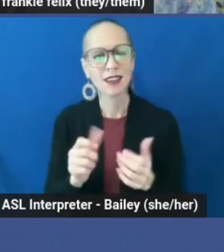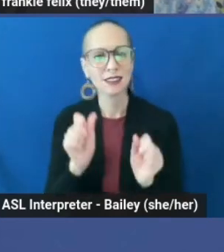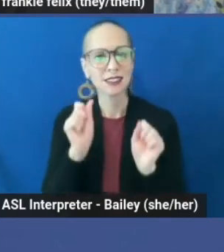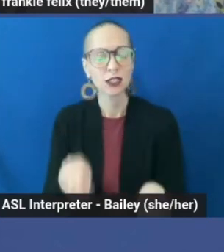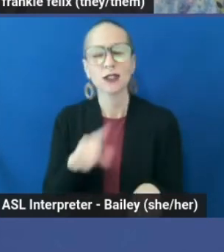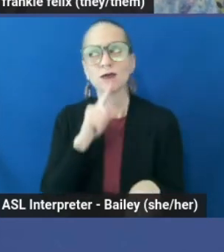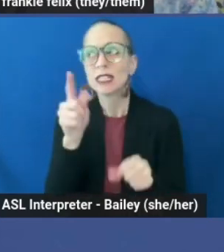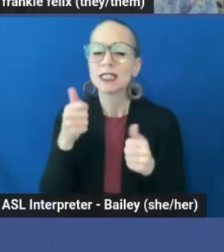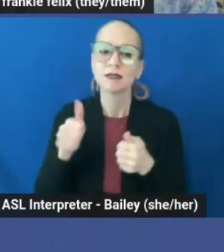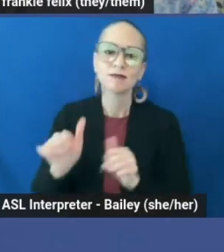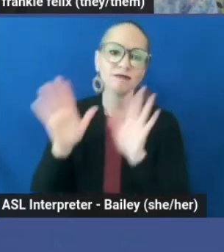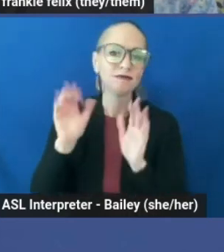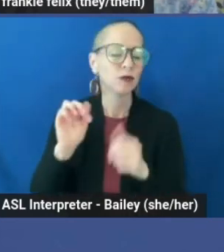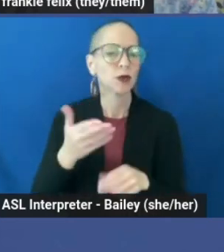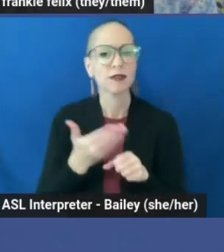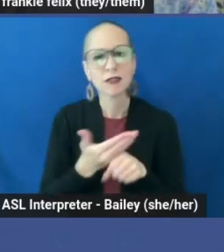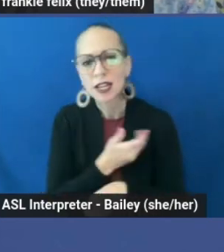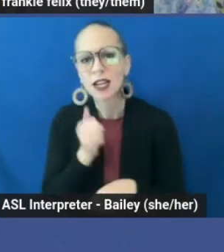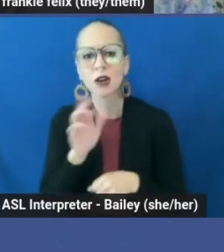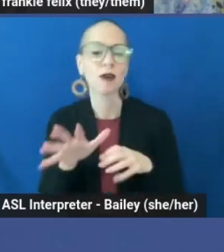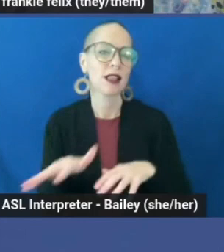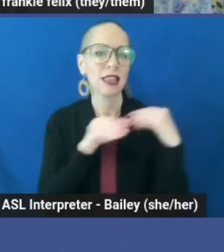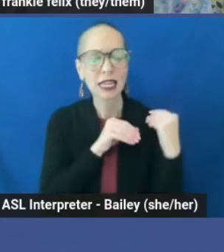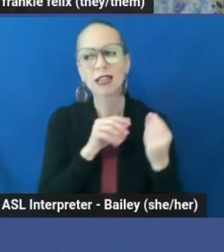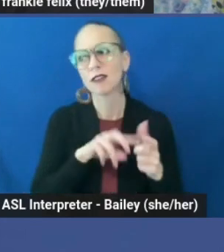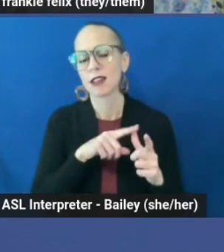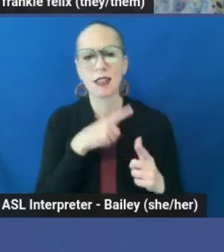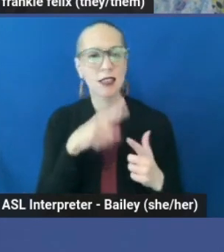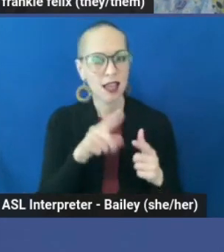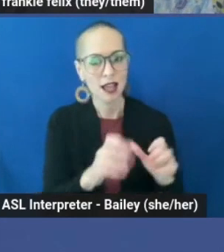gig and putting you back on the demoralizing job hunt.